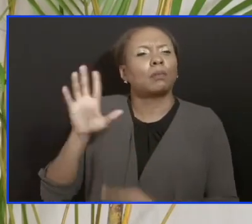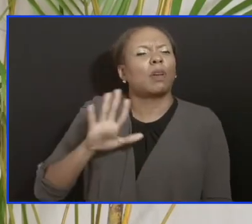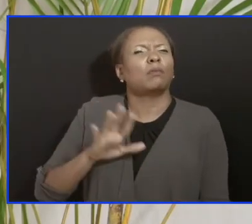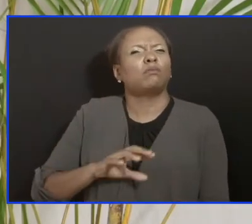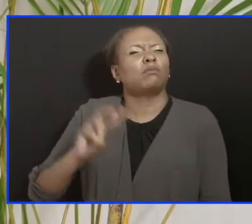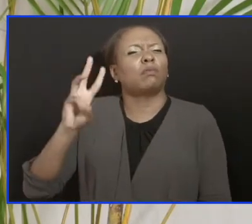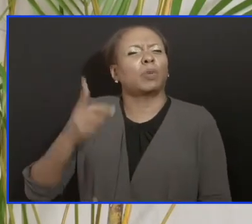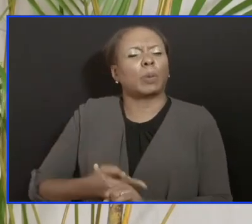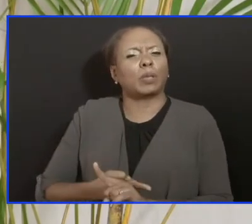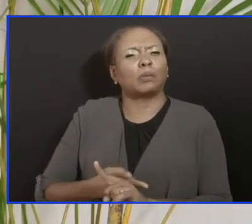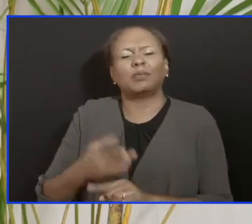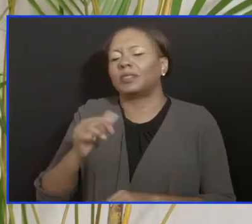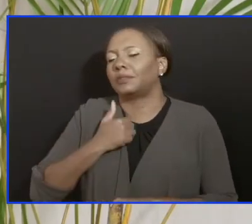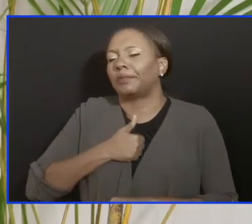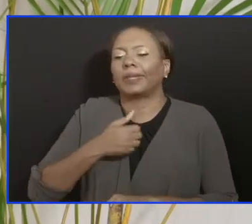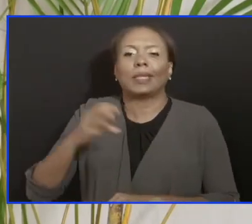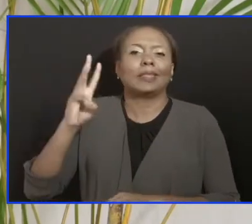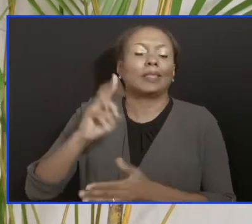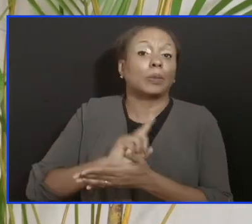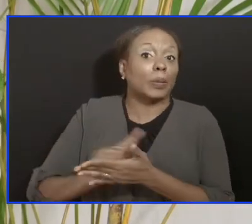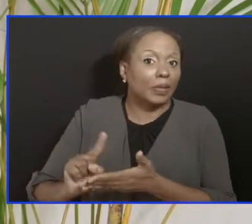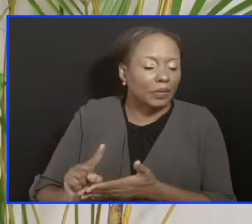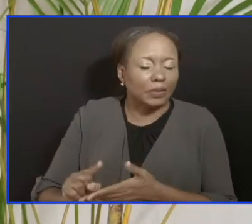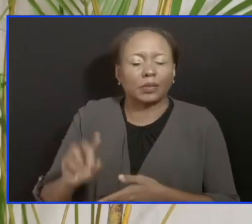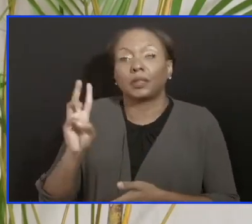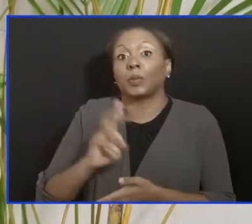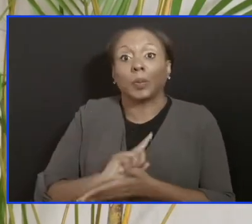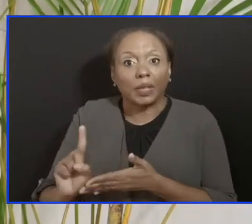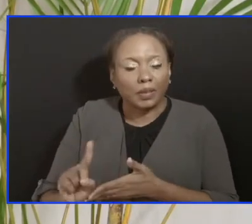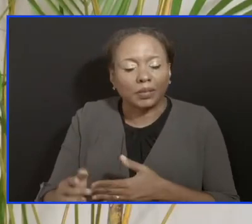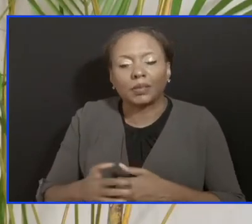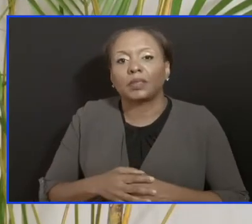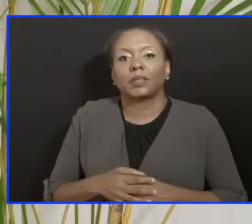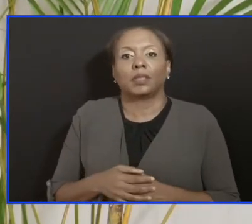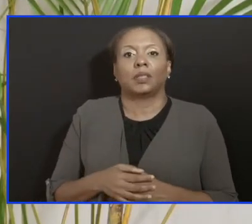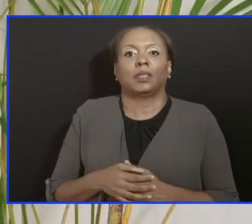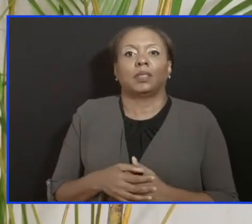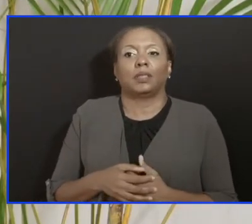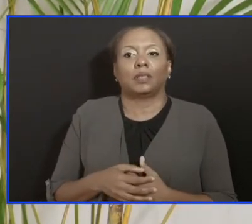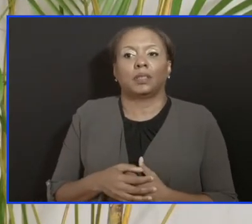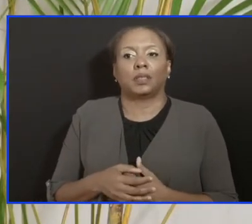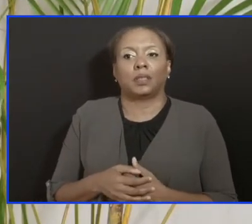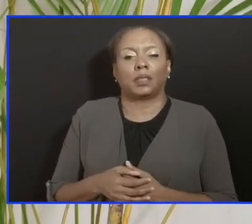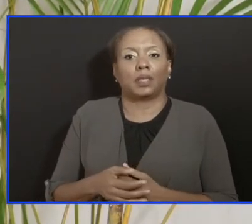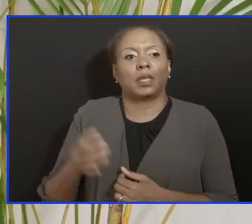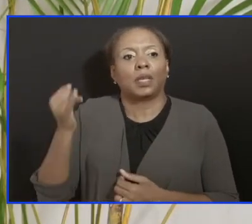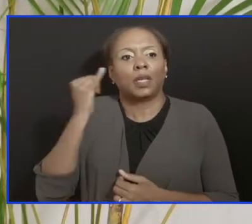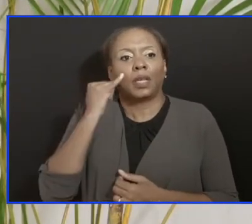weeks or so, and you decided that you will utilize one day's result.